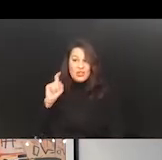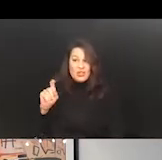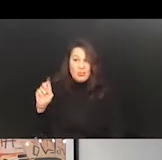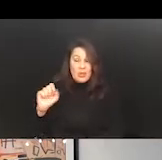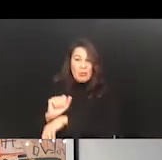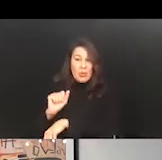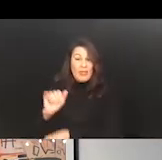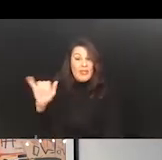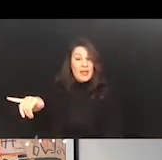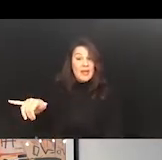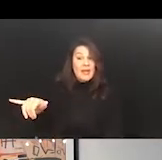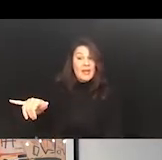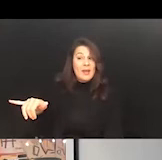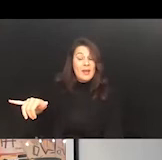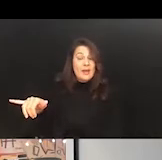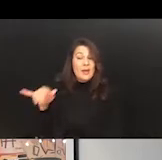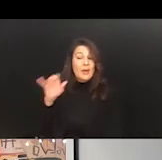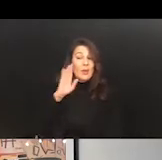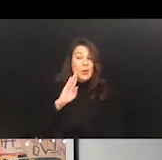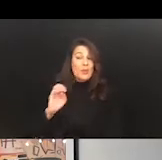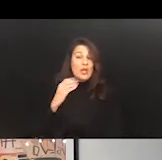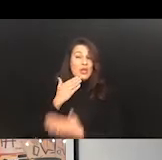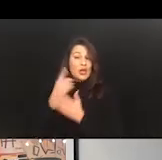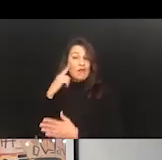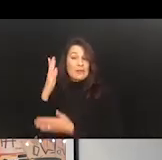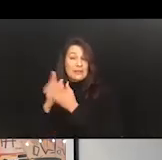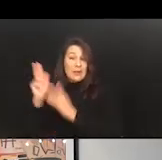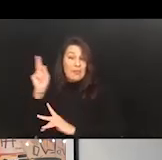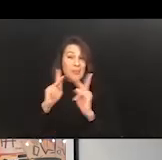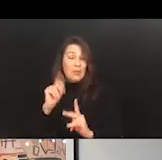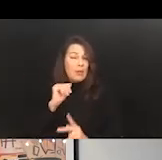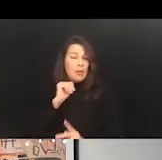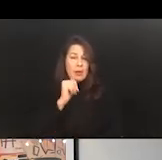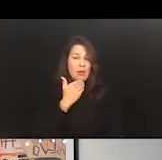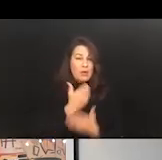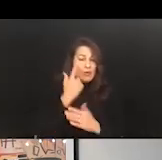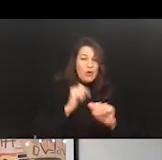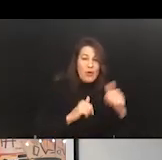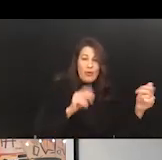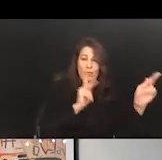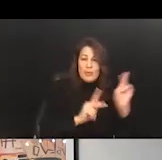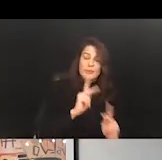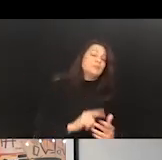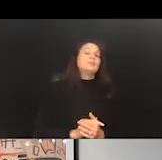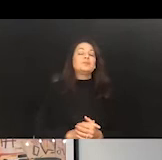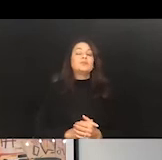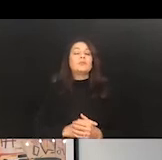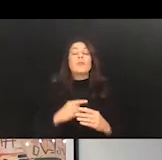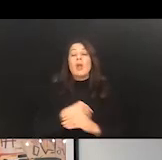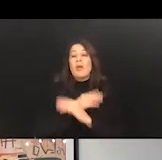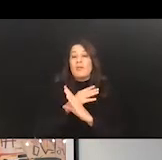that is going to work really well for some people and really not so well for others. And video interviews,